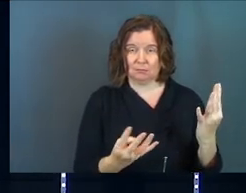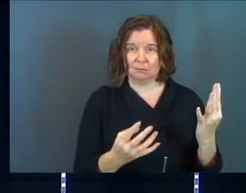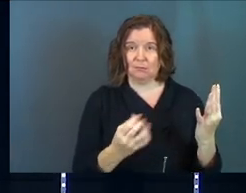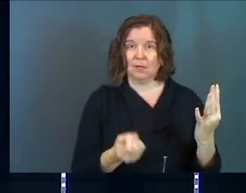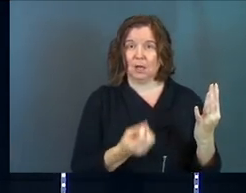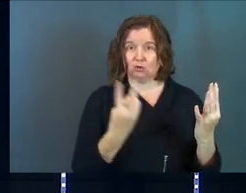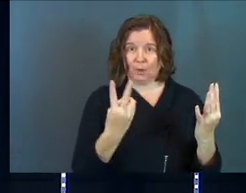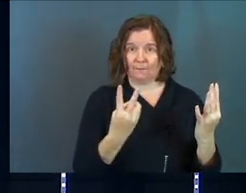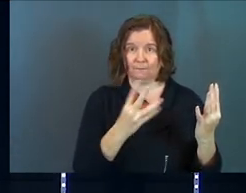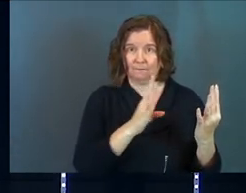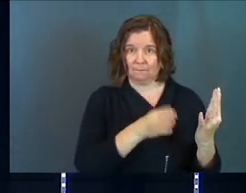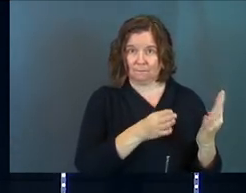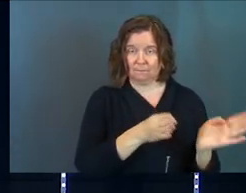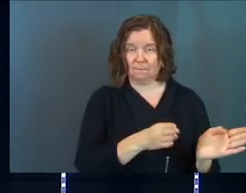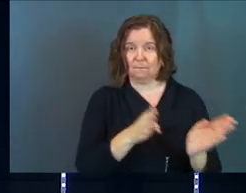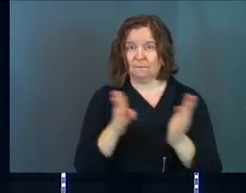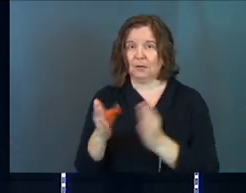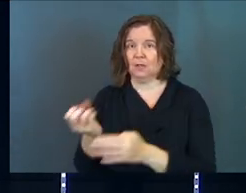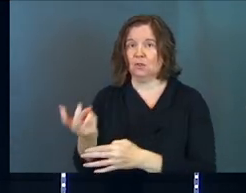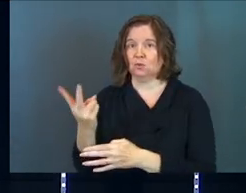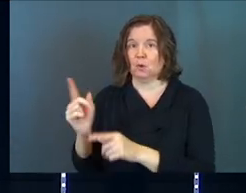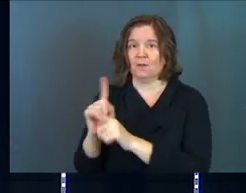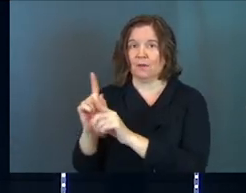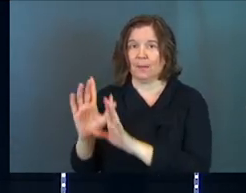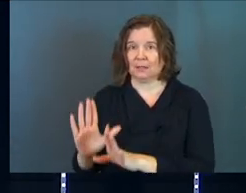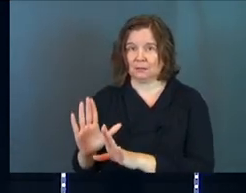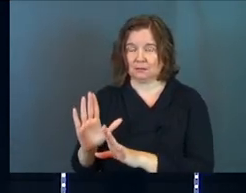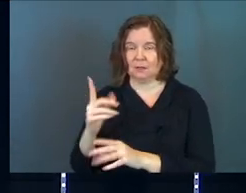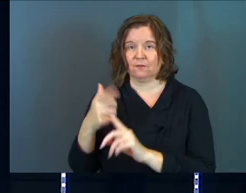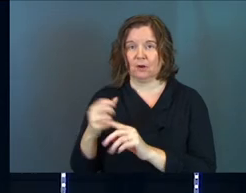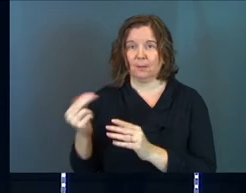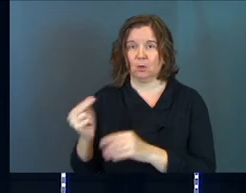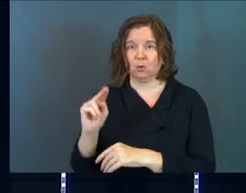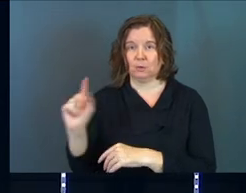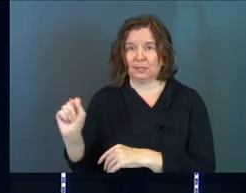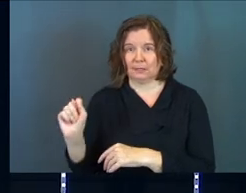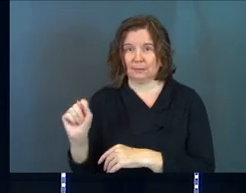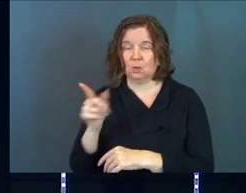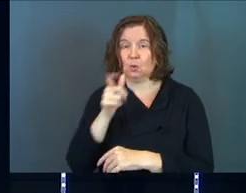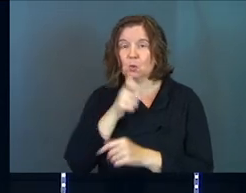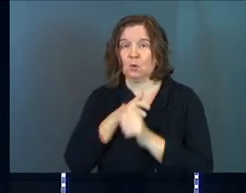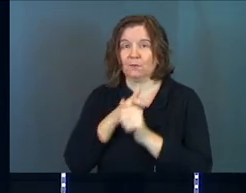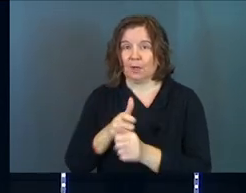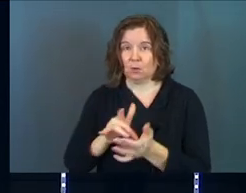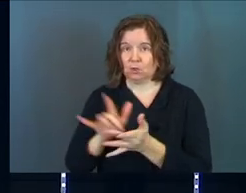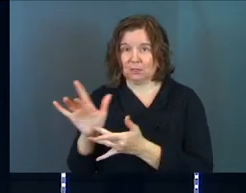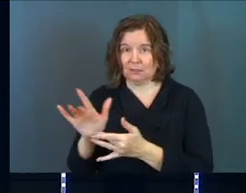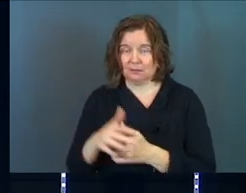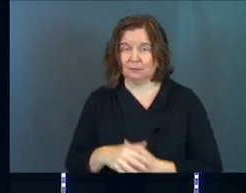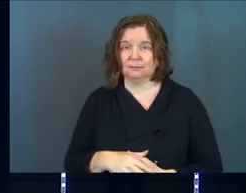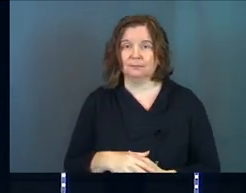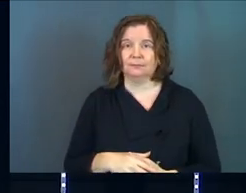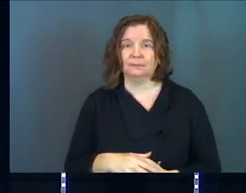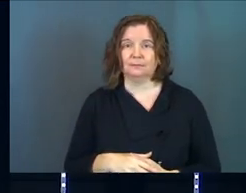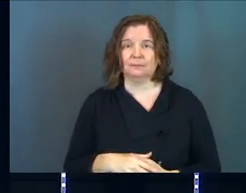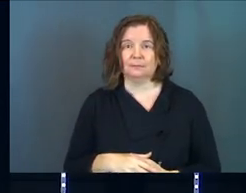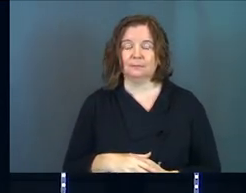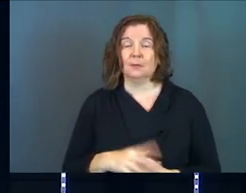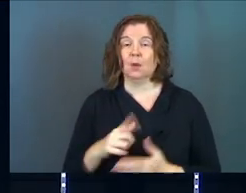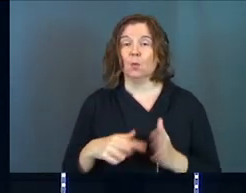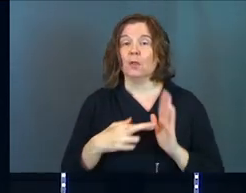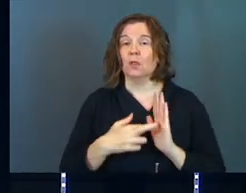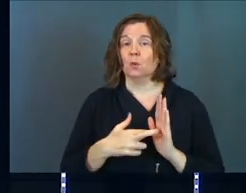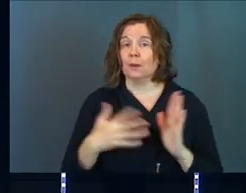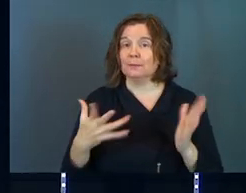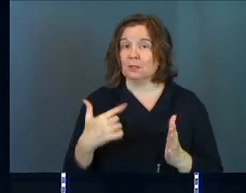on 12 and it's the 12 apostles from the New Testament who follow Jesus and